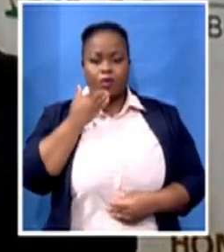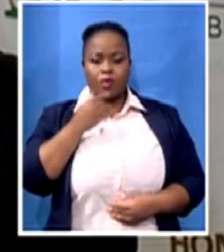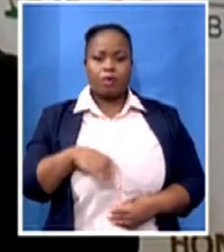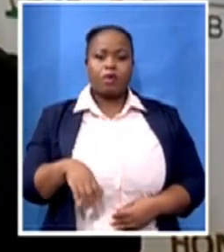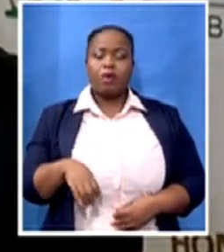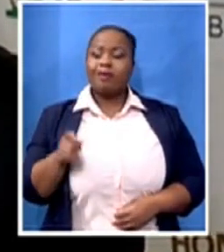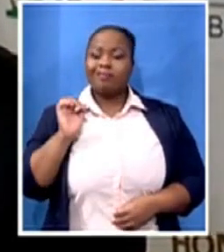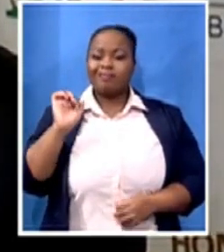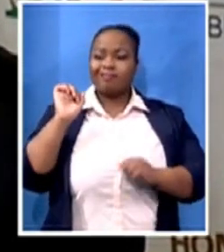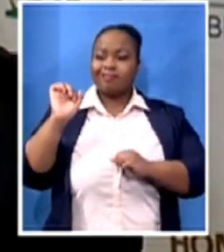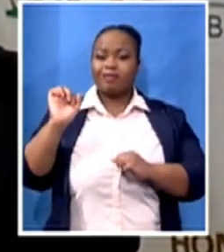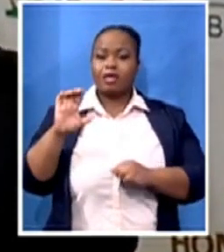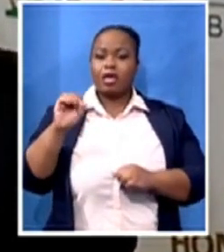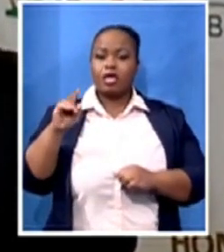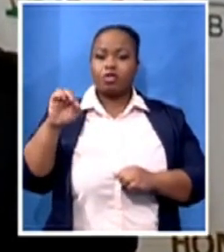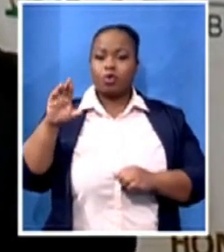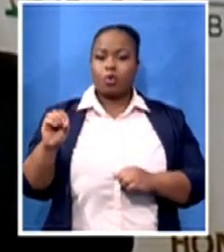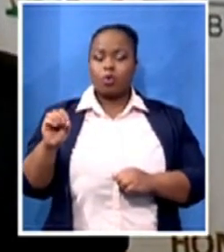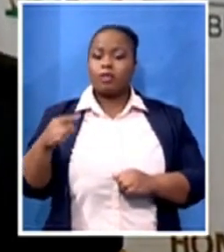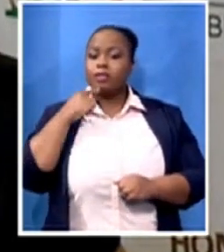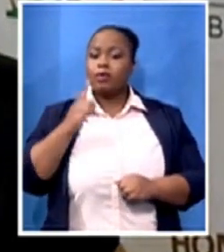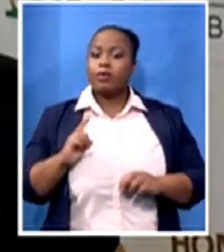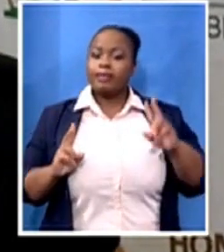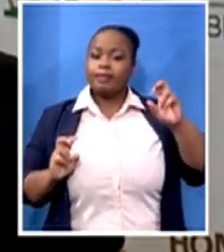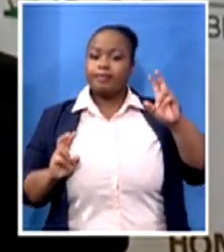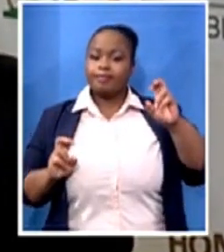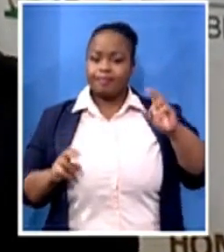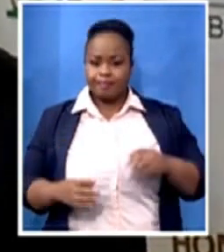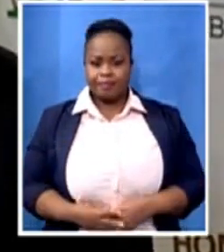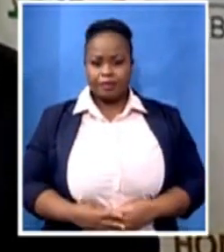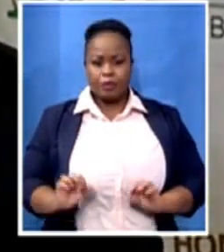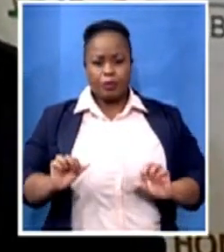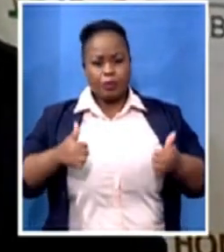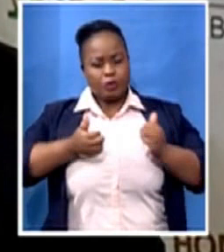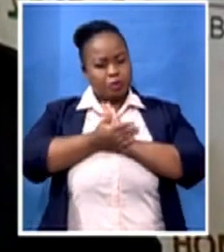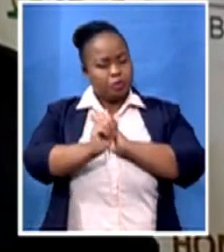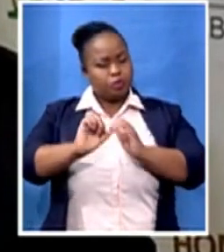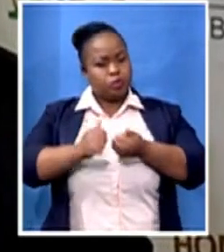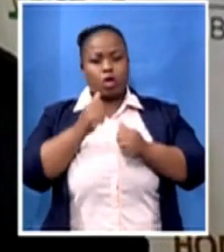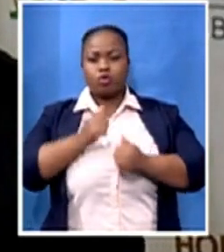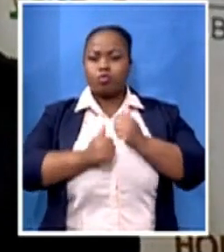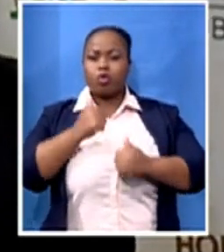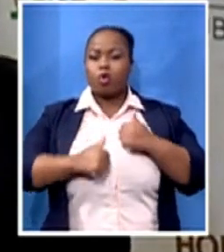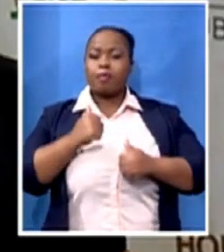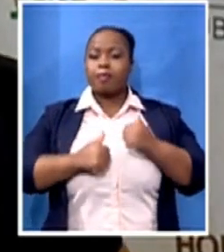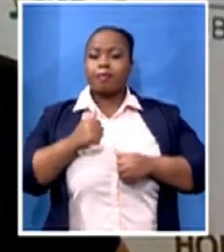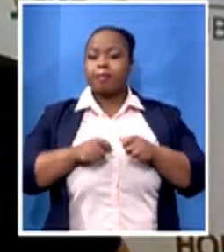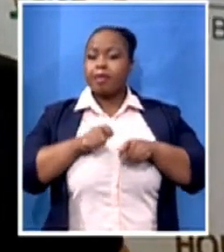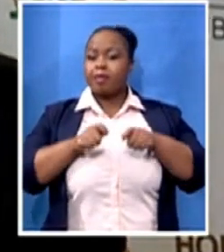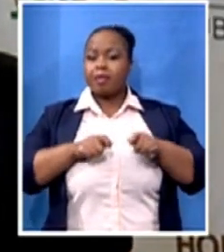quote, Good athletes do not know what tiredness is.